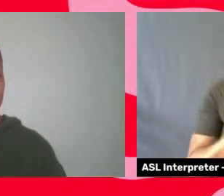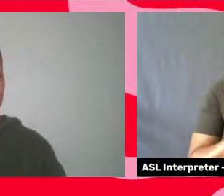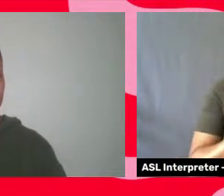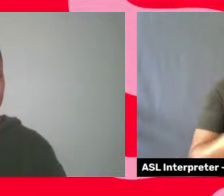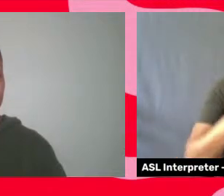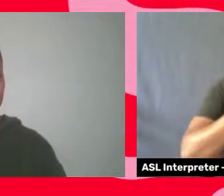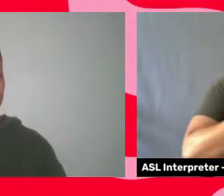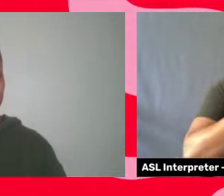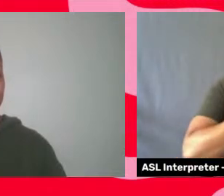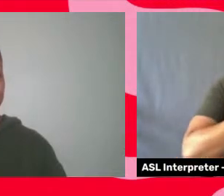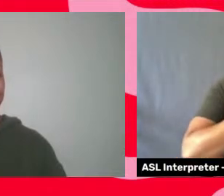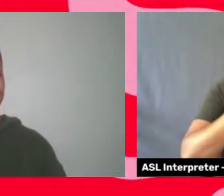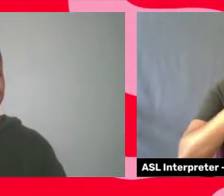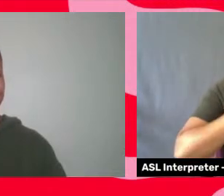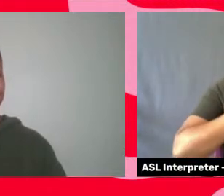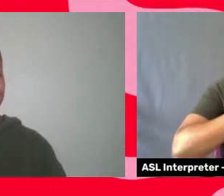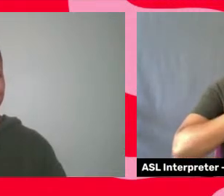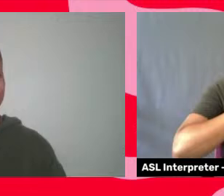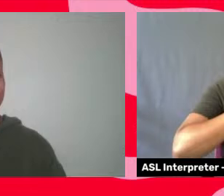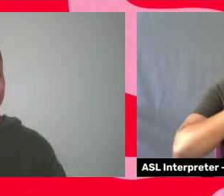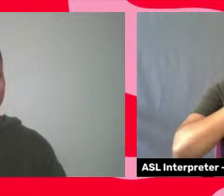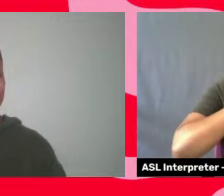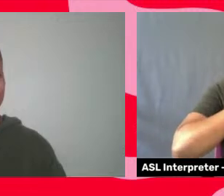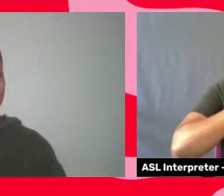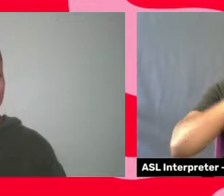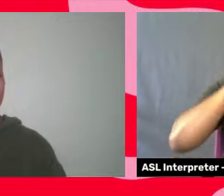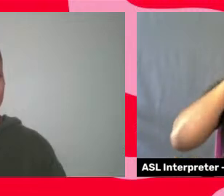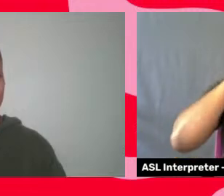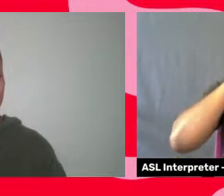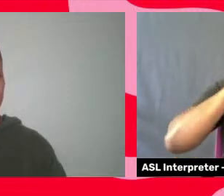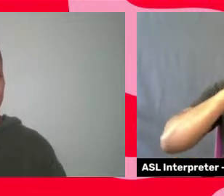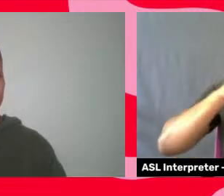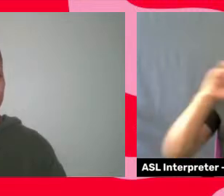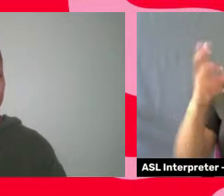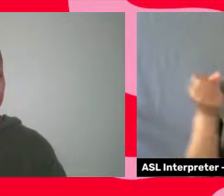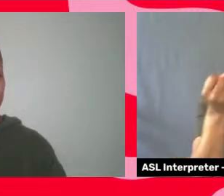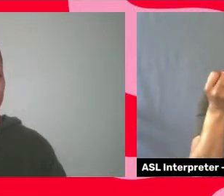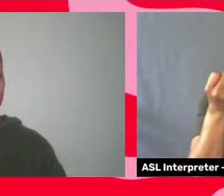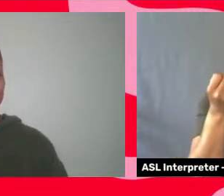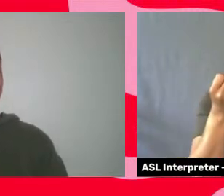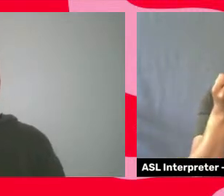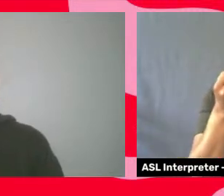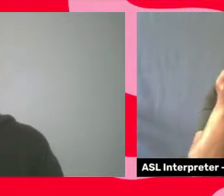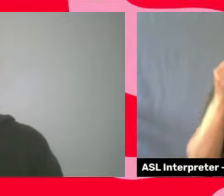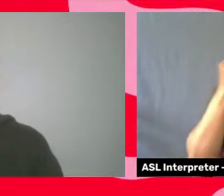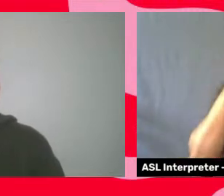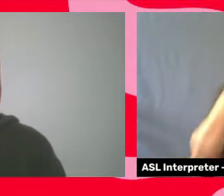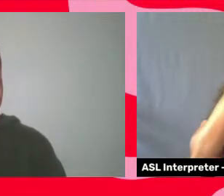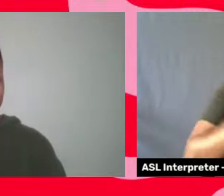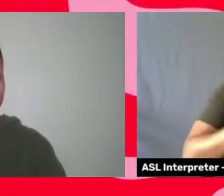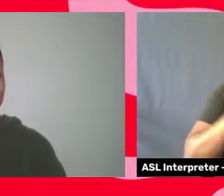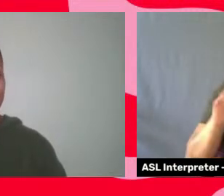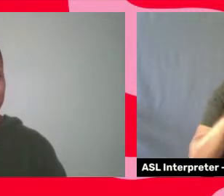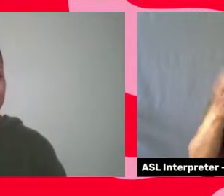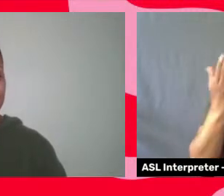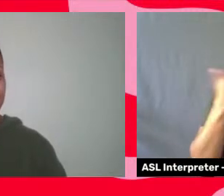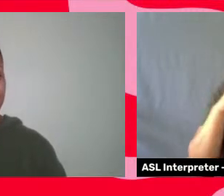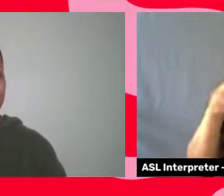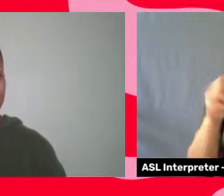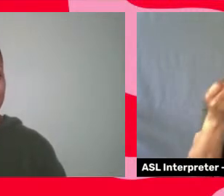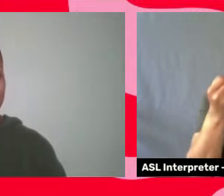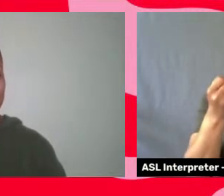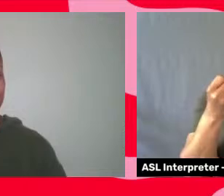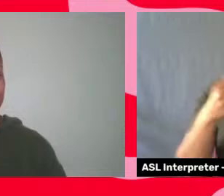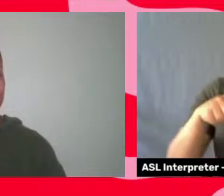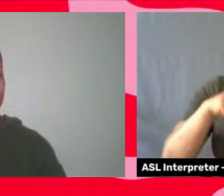50-year-old, so you can tell what I was about doing in the last 50 years, 50 plus